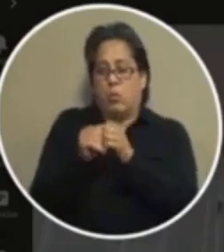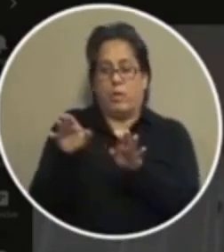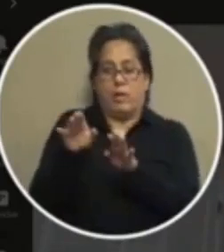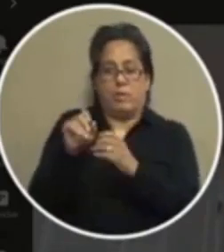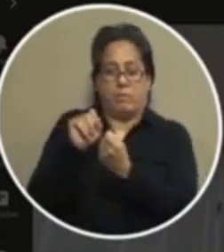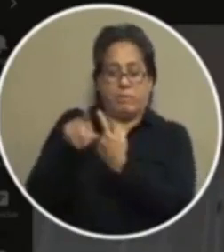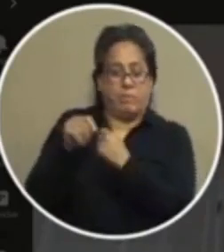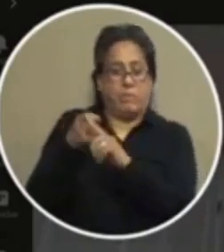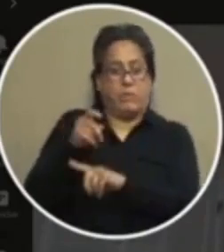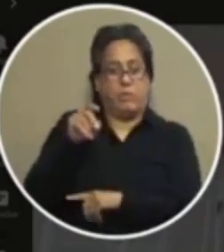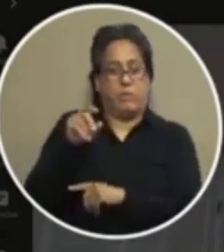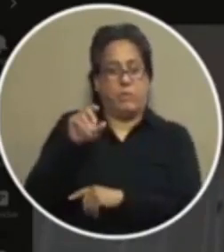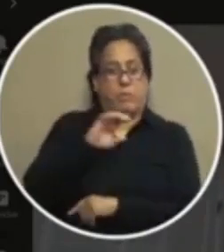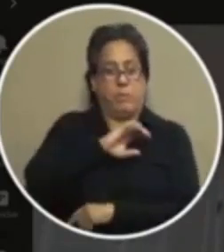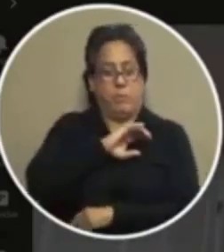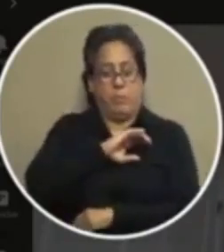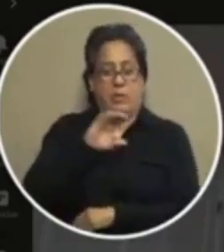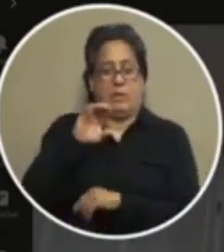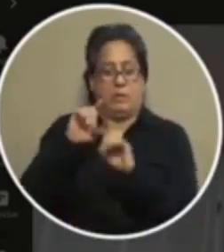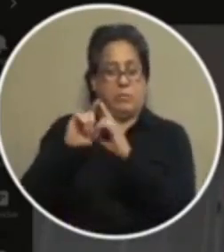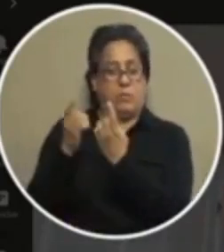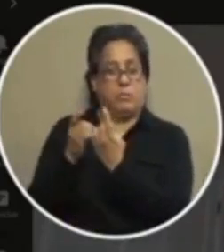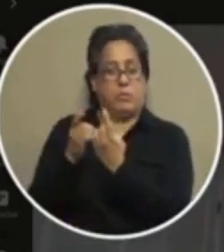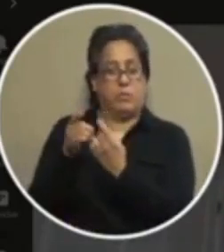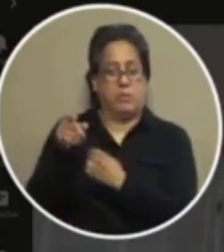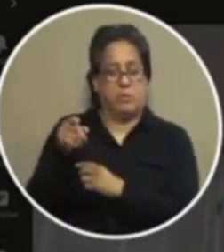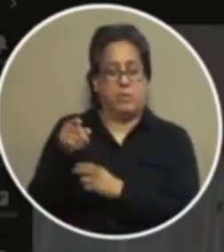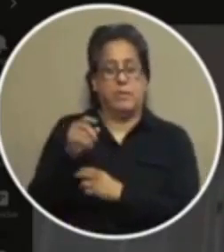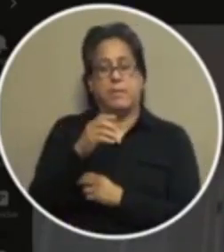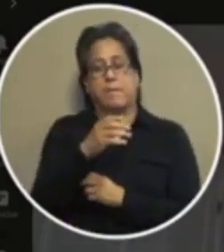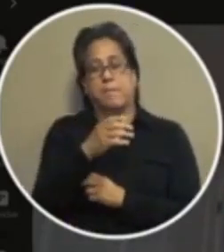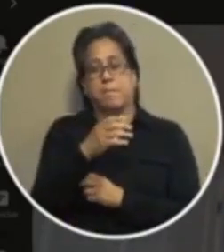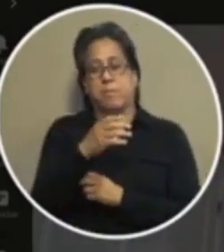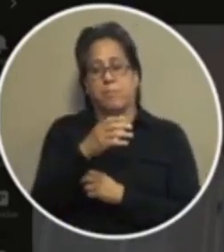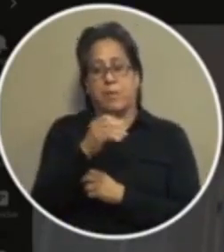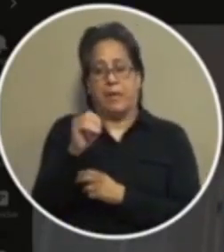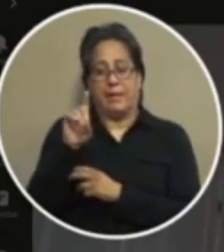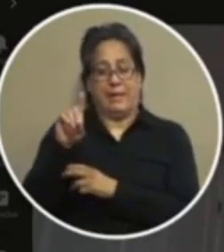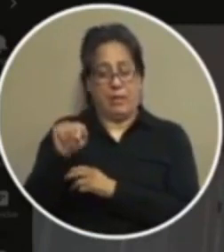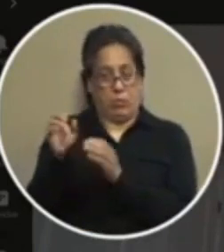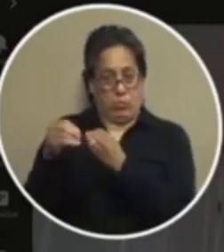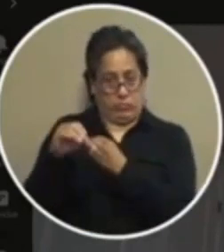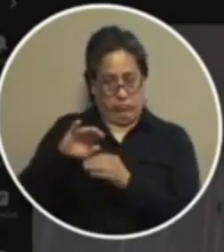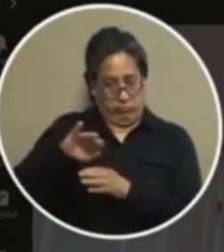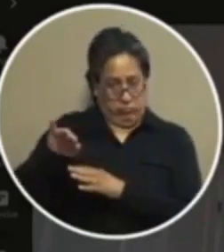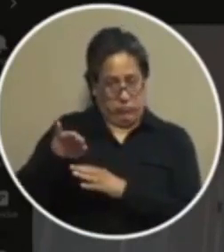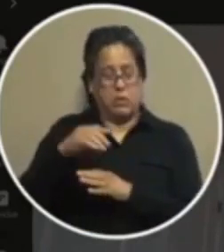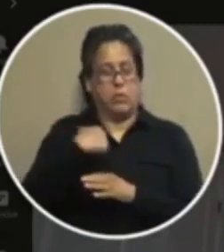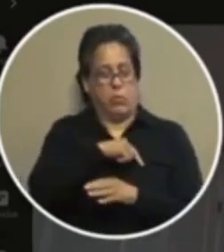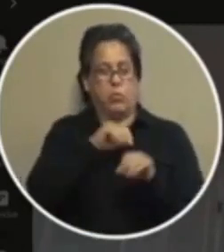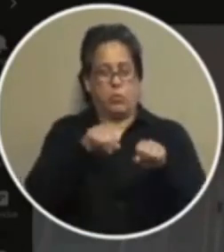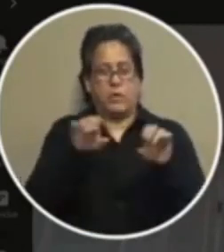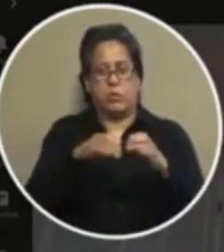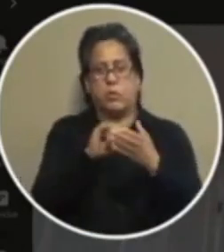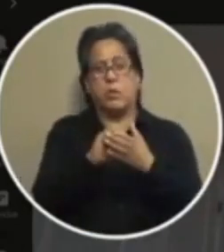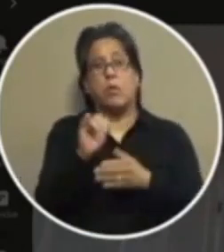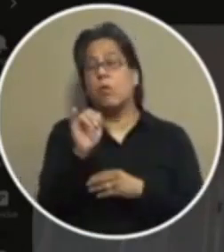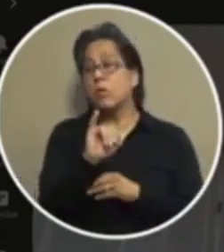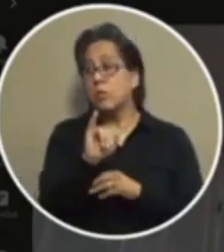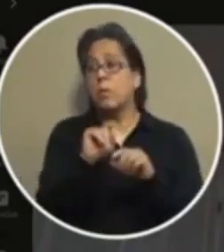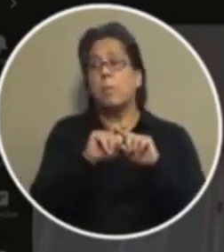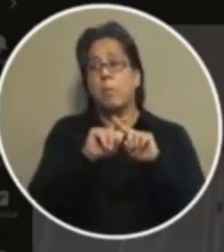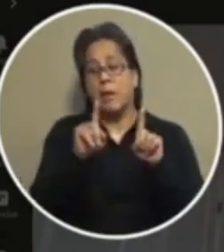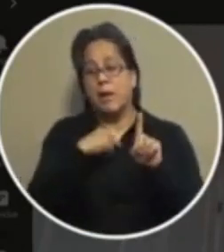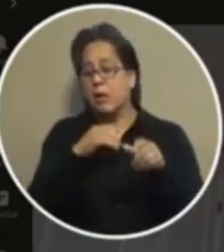pds uh the uh the police department and the da's office we can do that also although i would